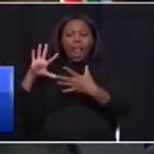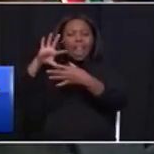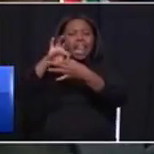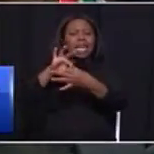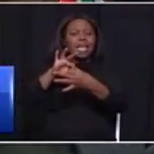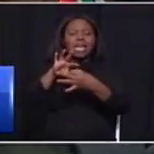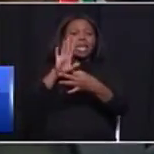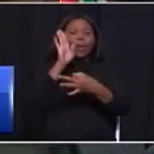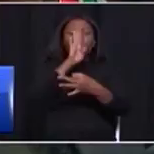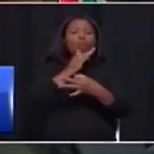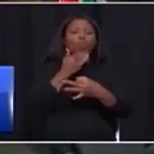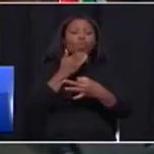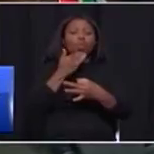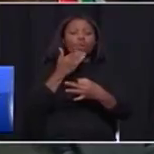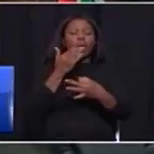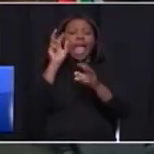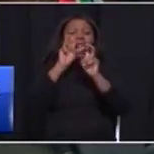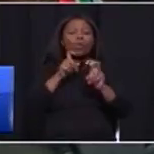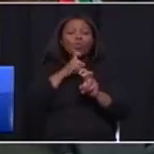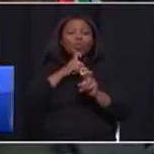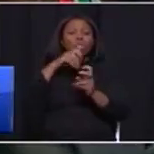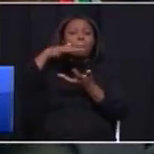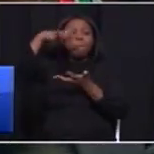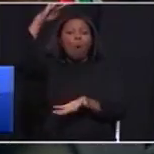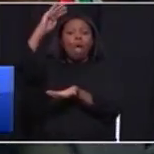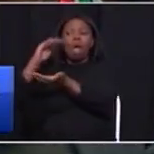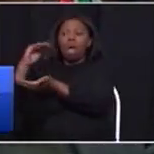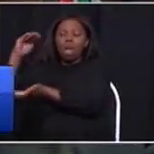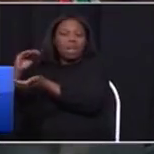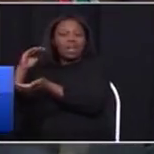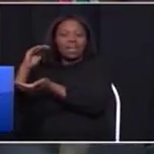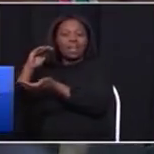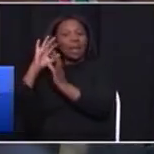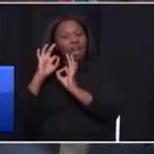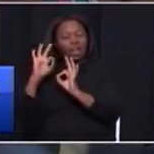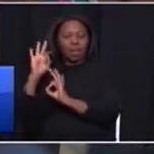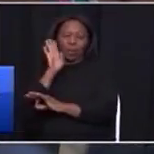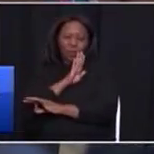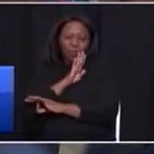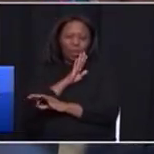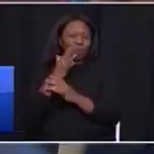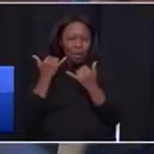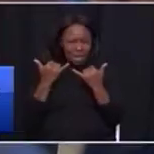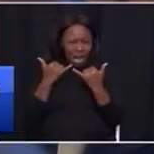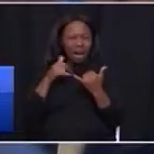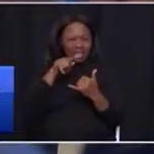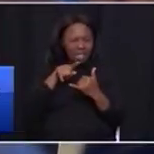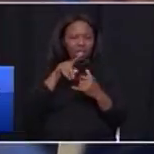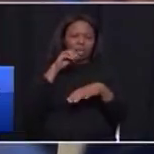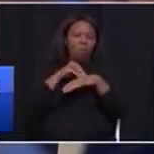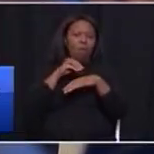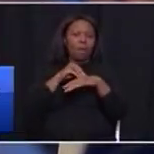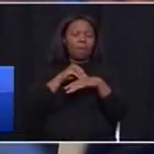consuming how much electricity. So, as a response to the president's message around ESCOM and payment,